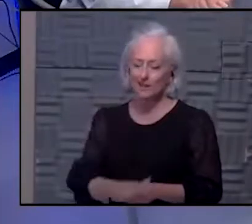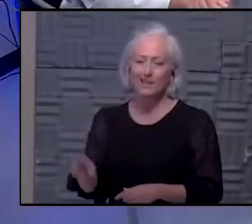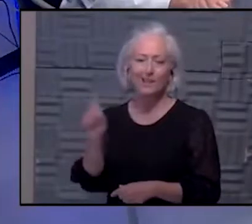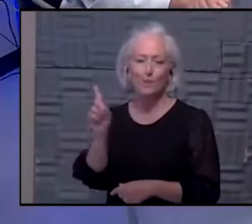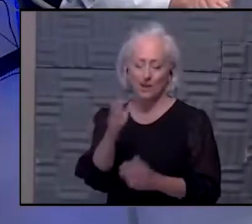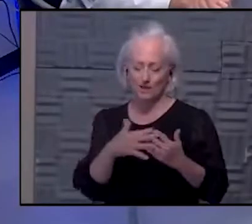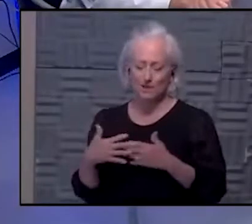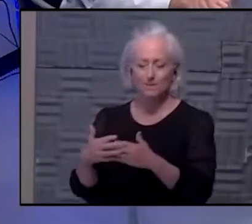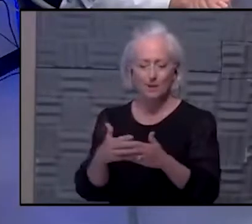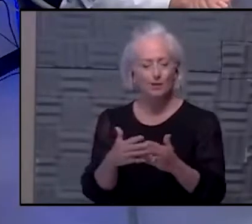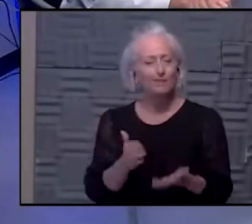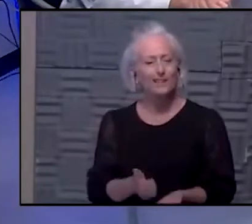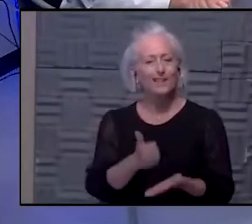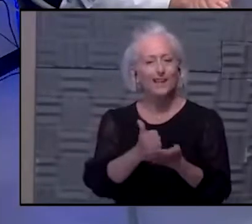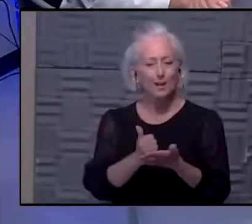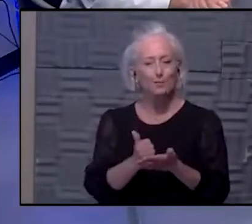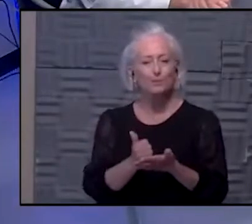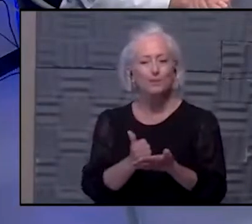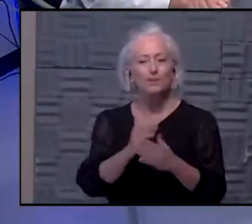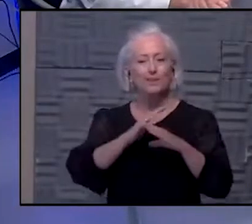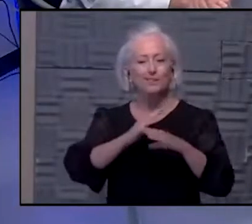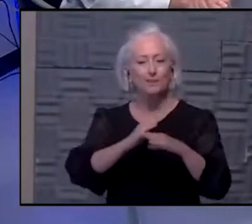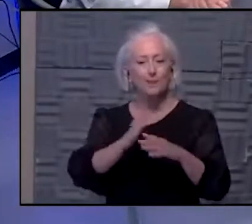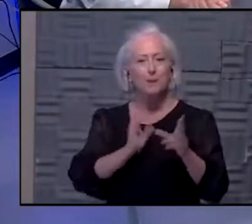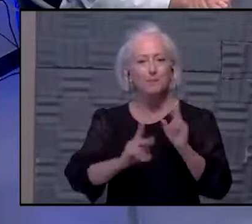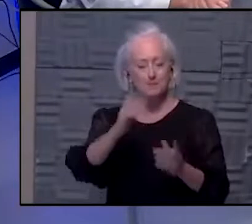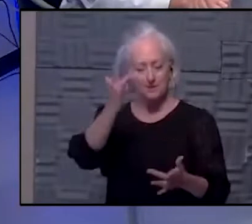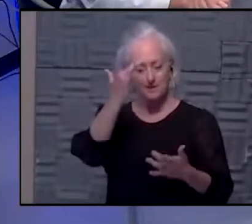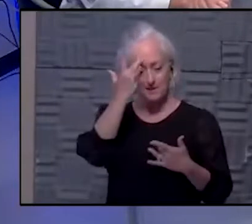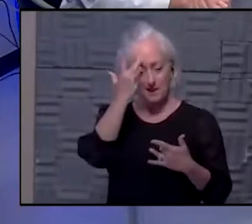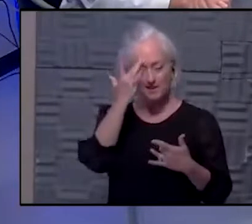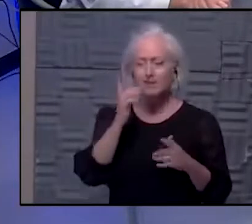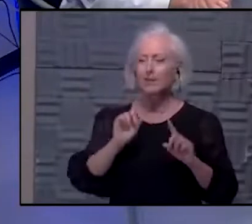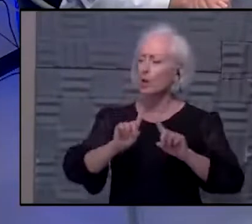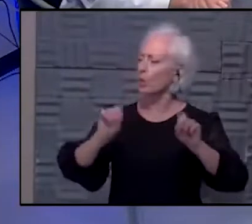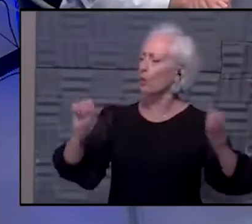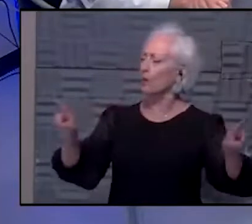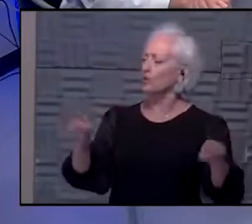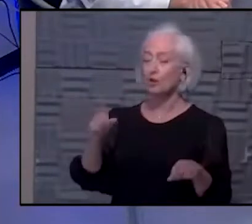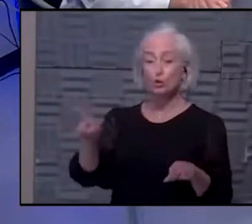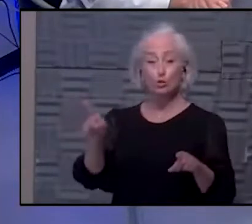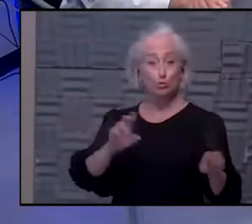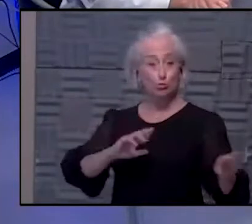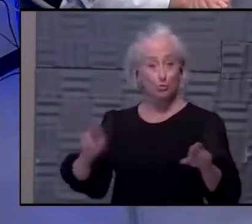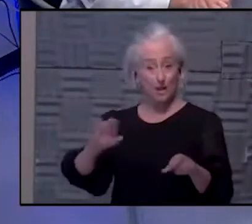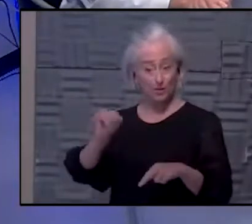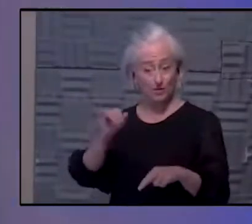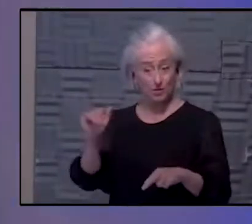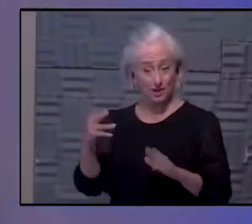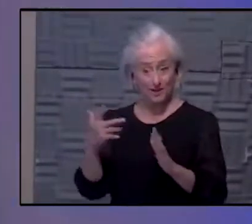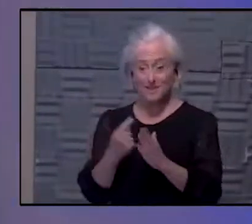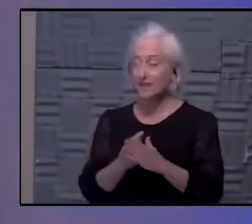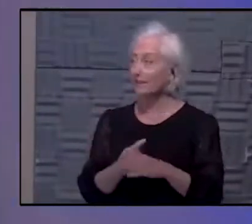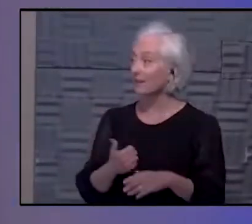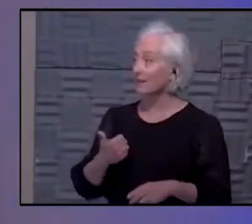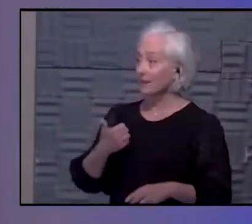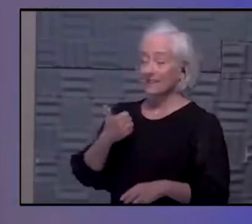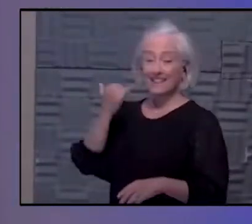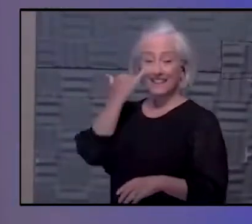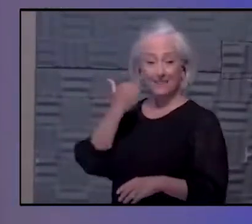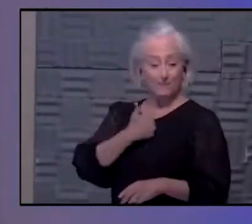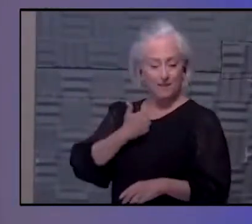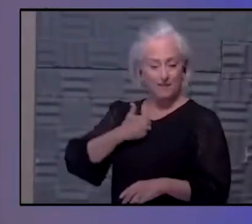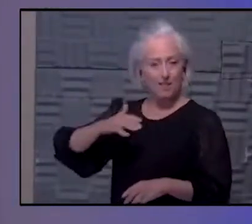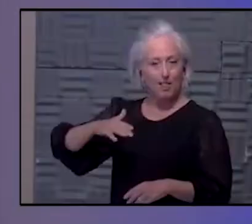Absolutely. So, my next question. So, are you all comfortable with the J&J vaccine? You ready to go? Yes. Yes. If I hadn't been already vaccinated, I would